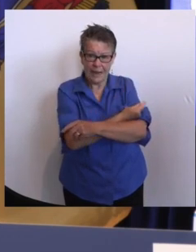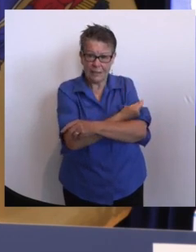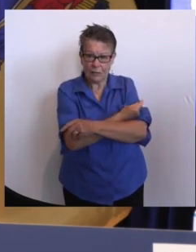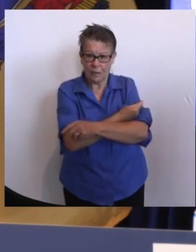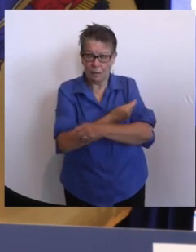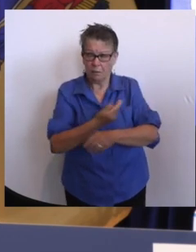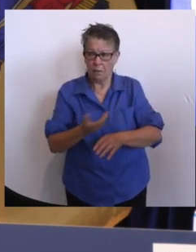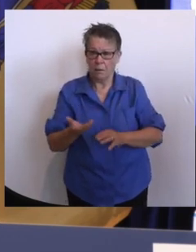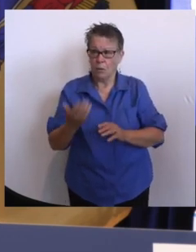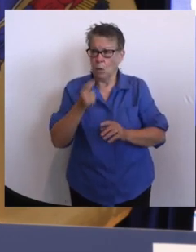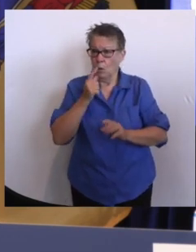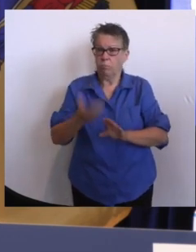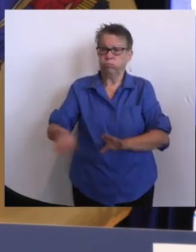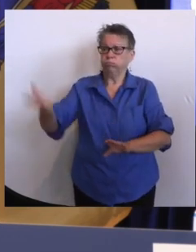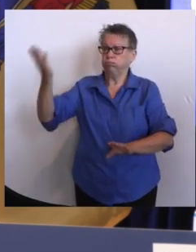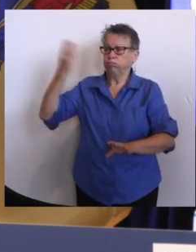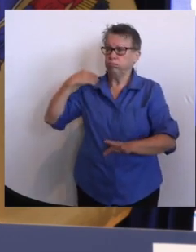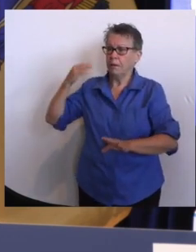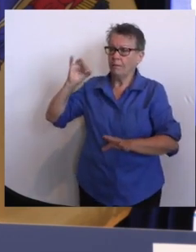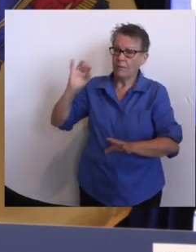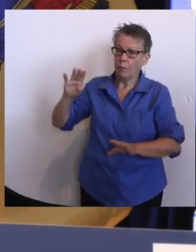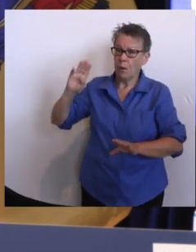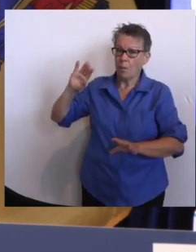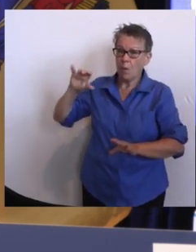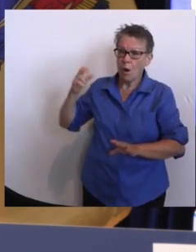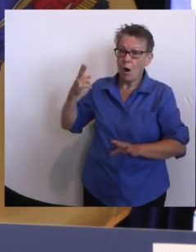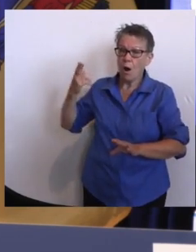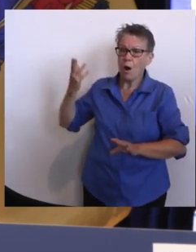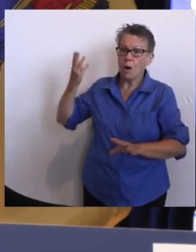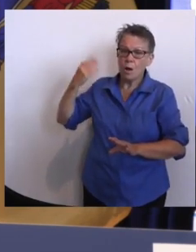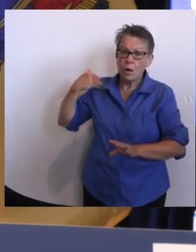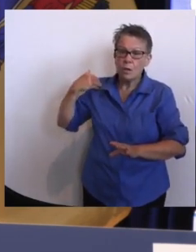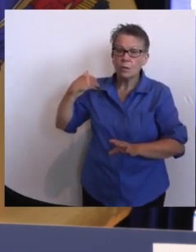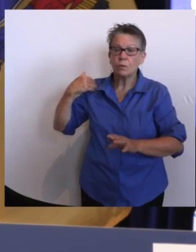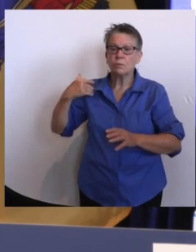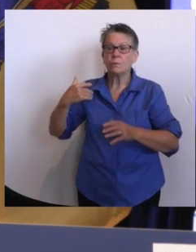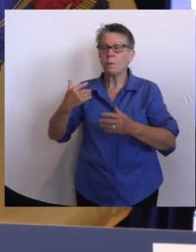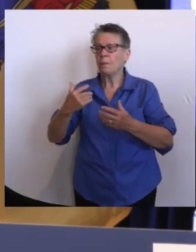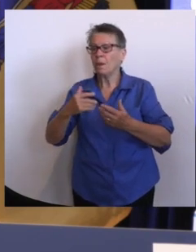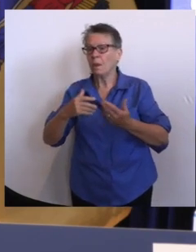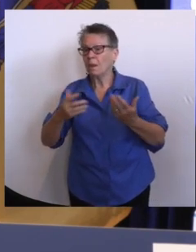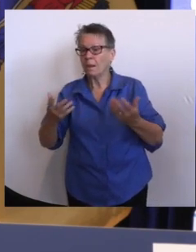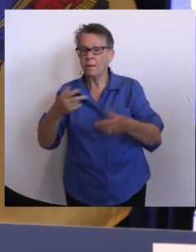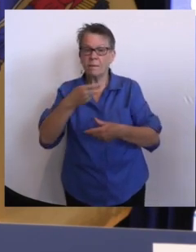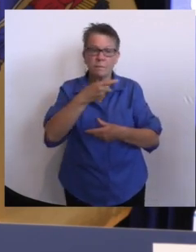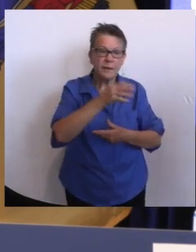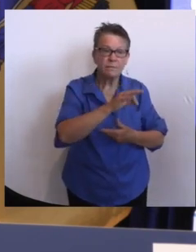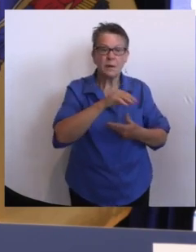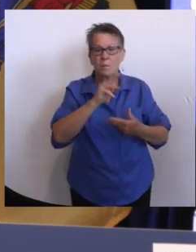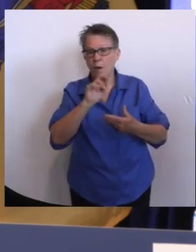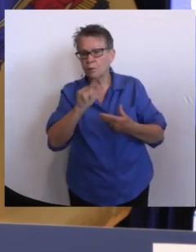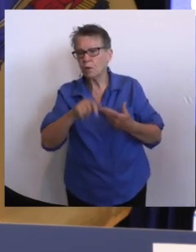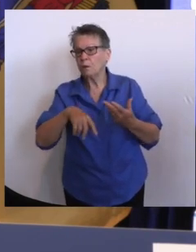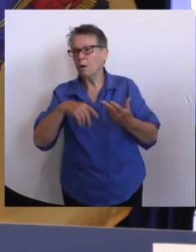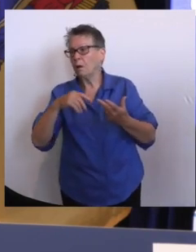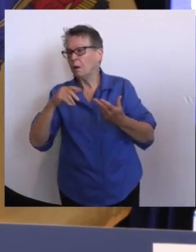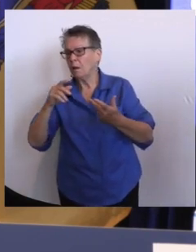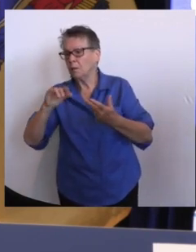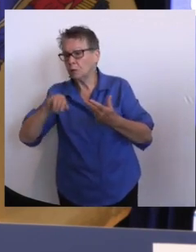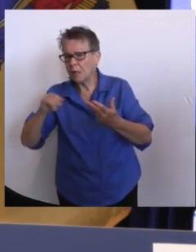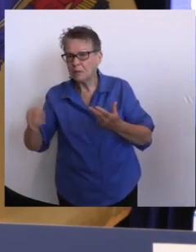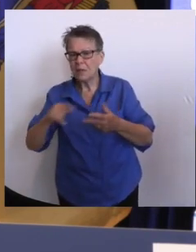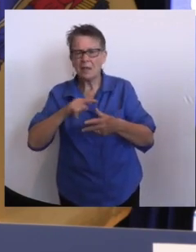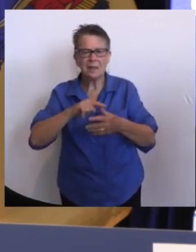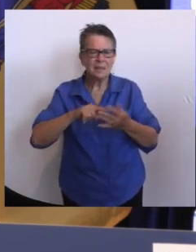different brand. The earliest people immunized also tended to be those whose immune systems might not be working the best, so they'd be more likely to have breakthrough